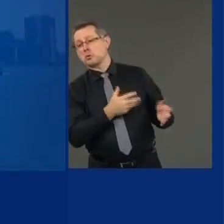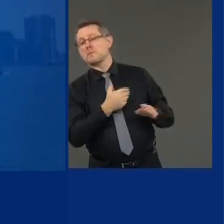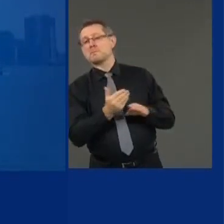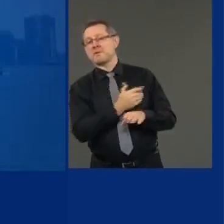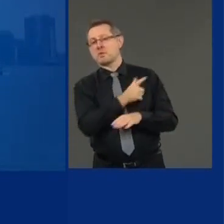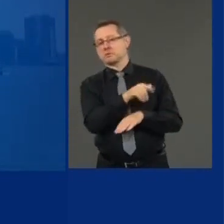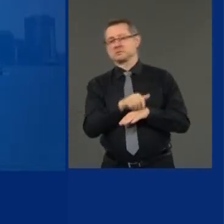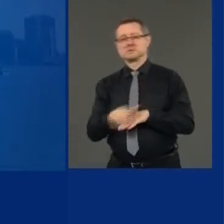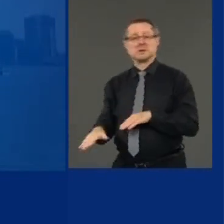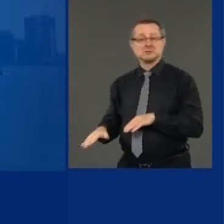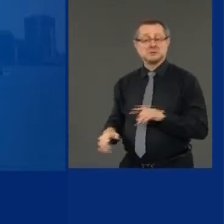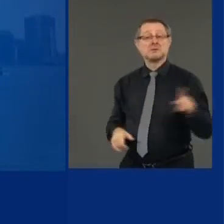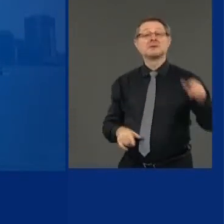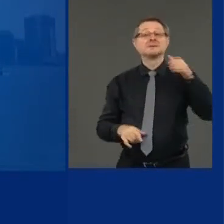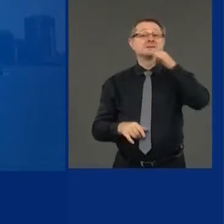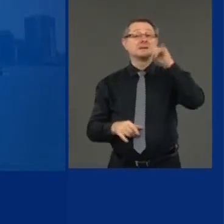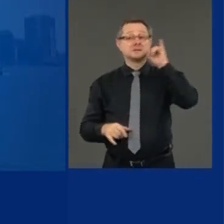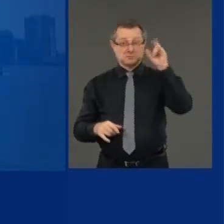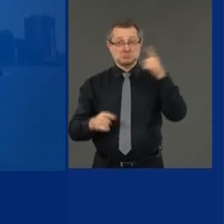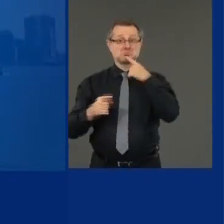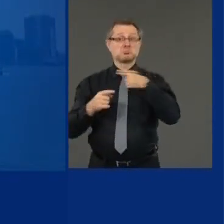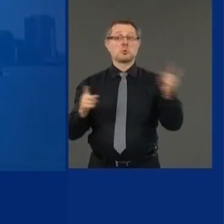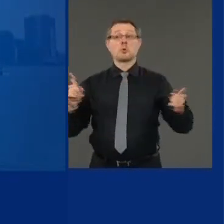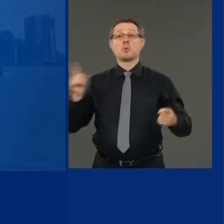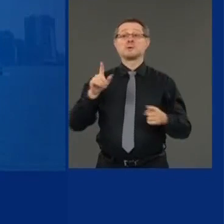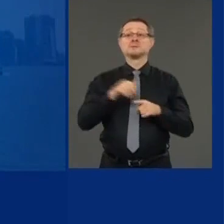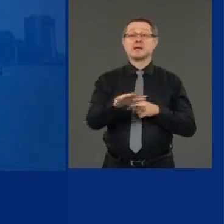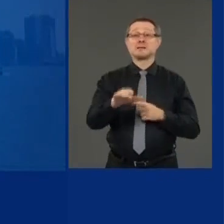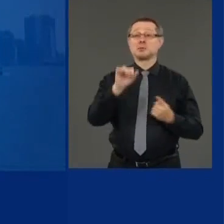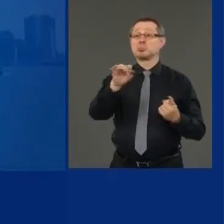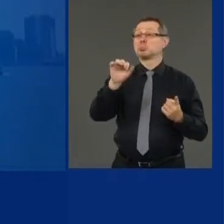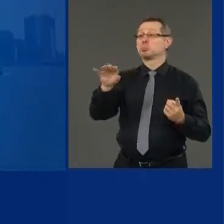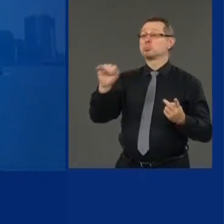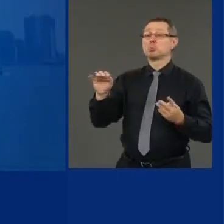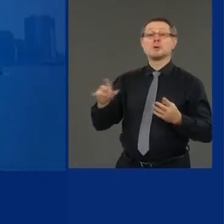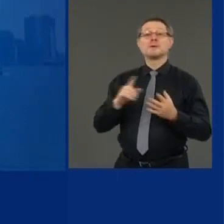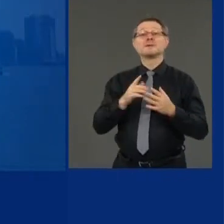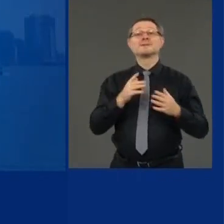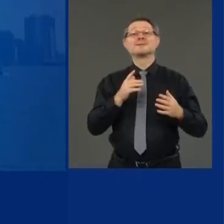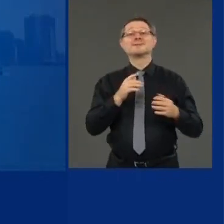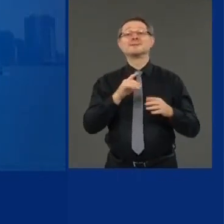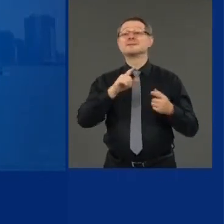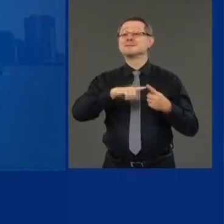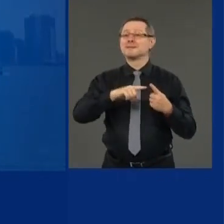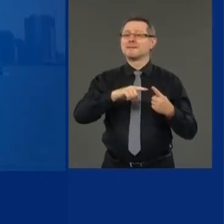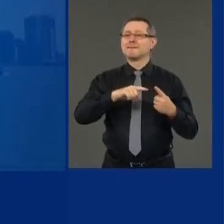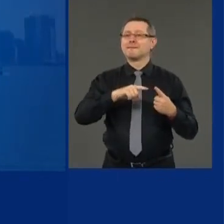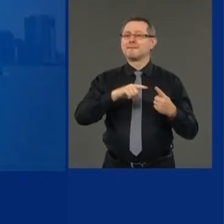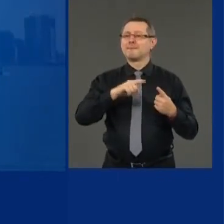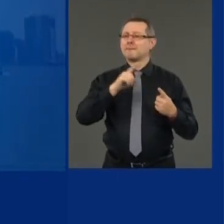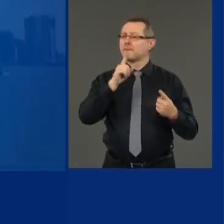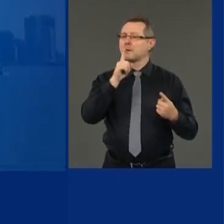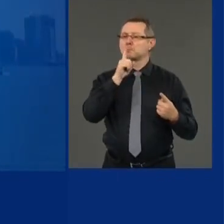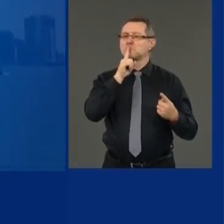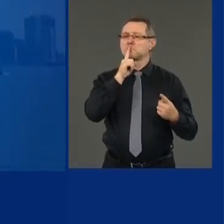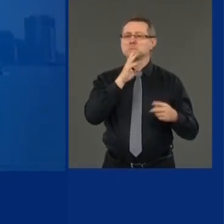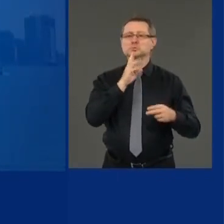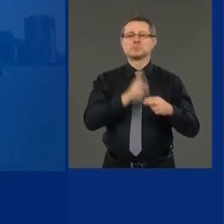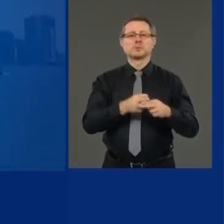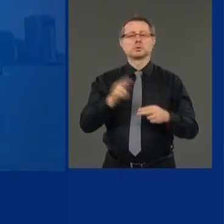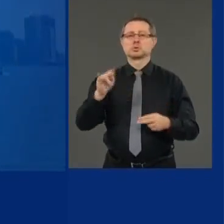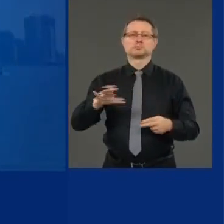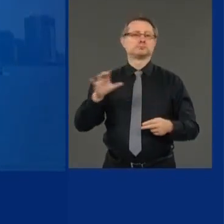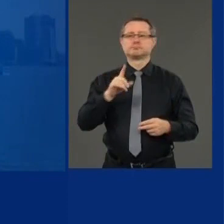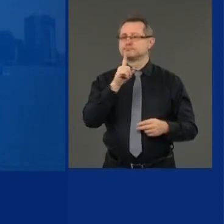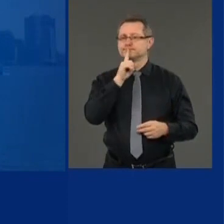yesterday in the announcement, uh, that he was sending troops into Chicago. Um, if the president were to do that,